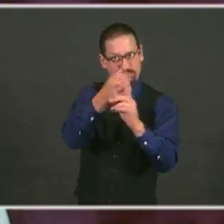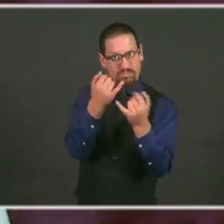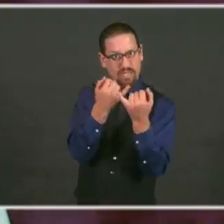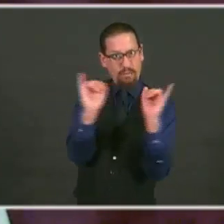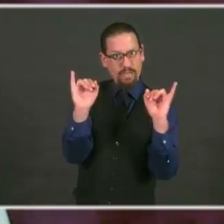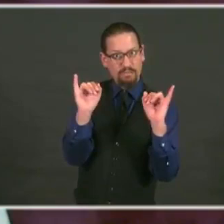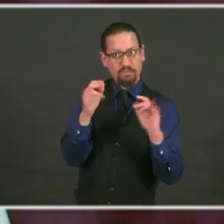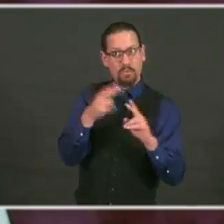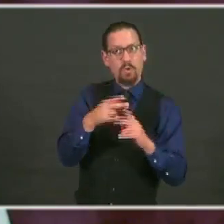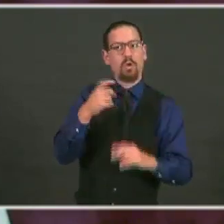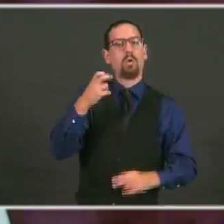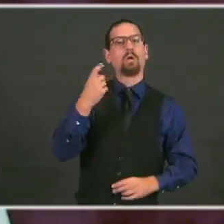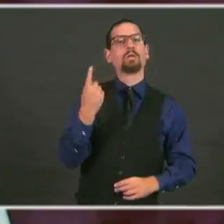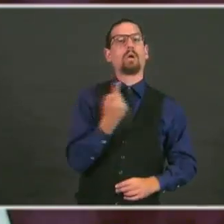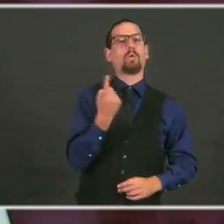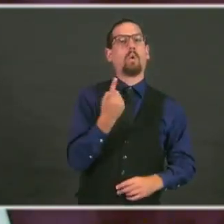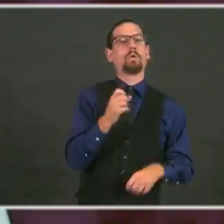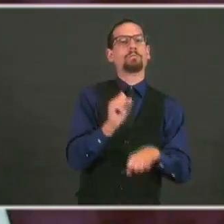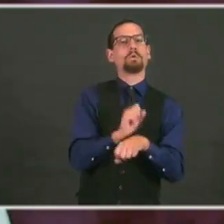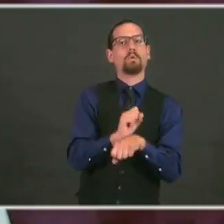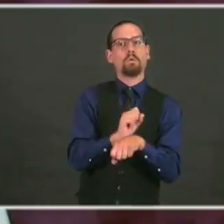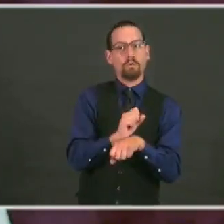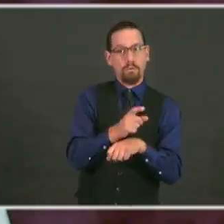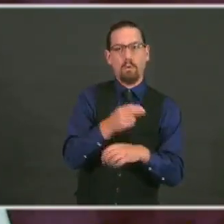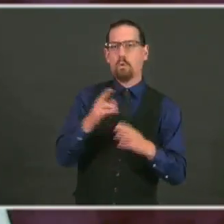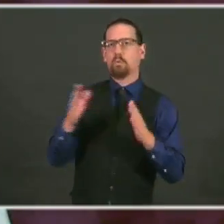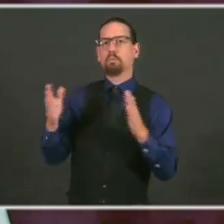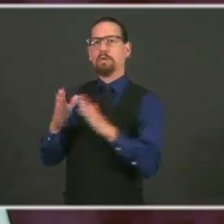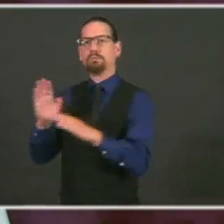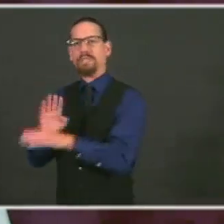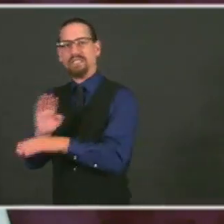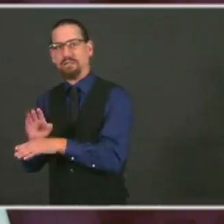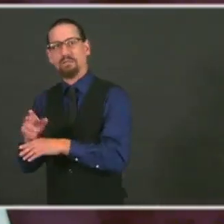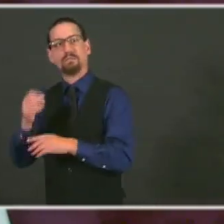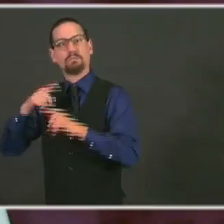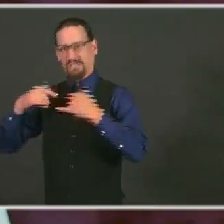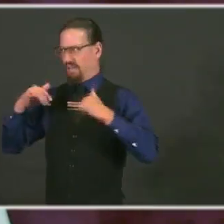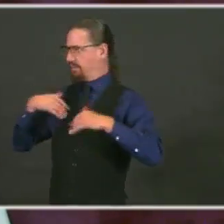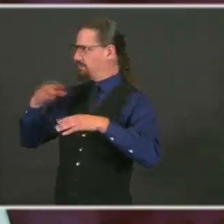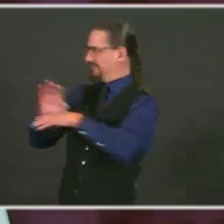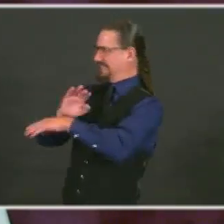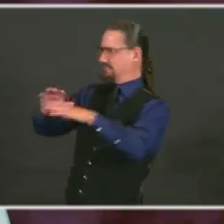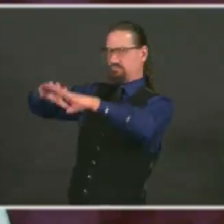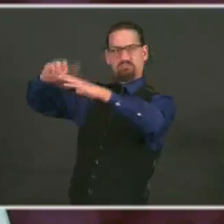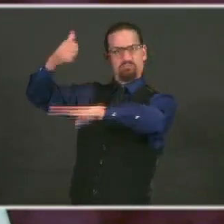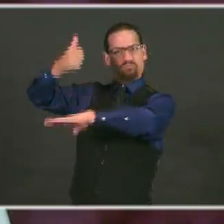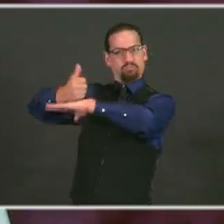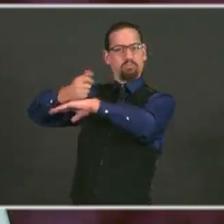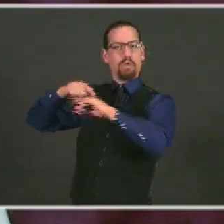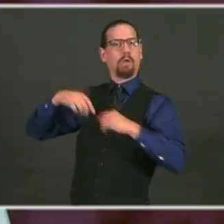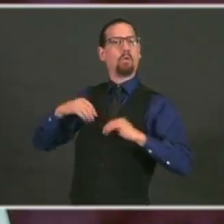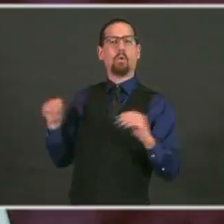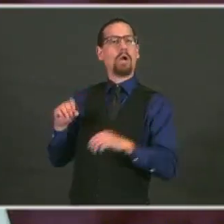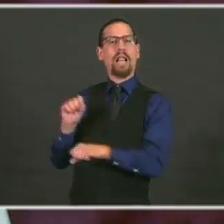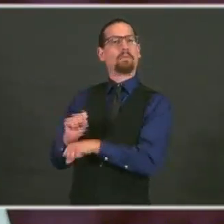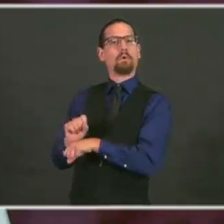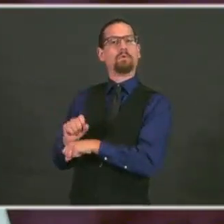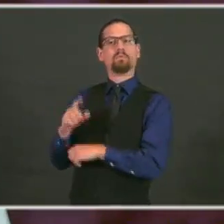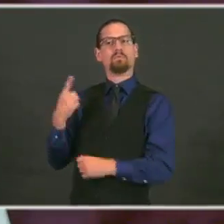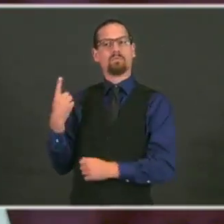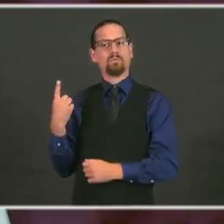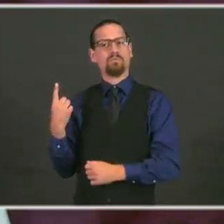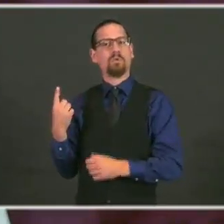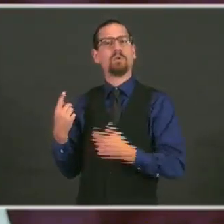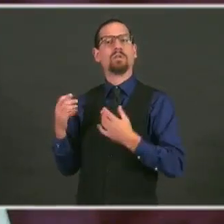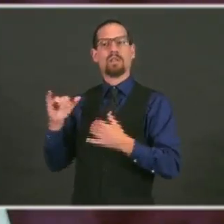businesses with no employees, businesses that have had a revenue loss of greater than 30%, it used to